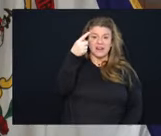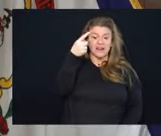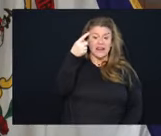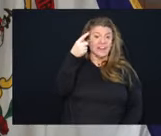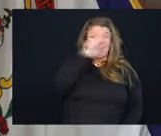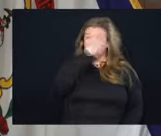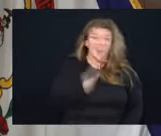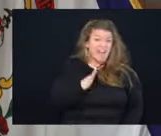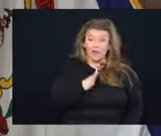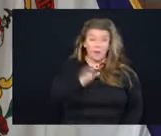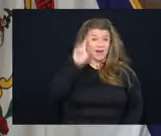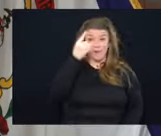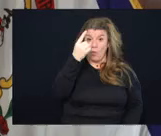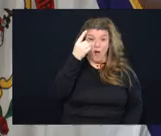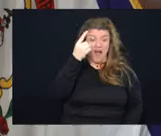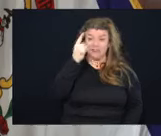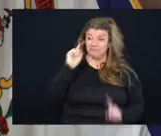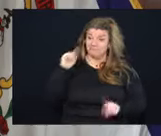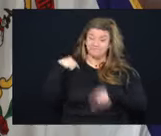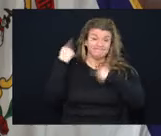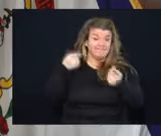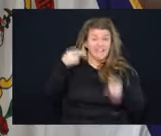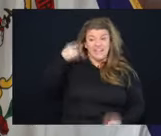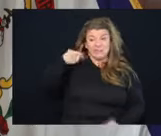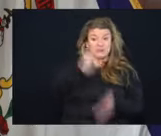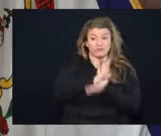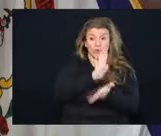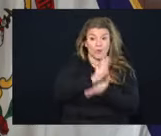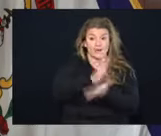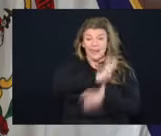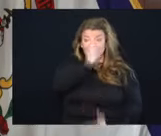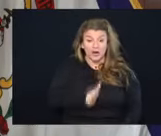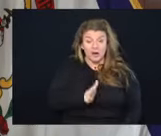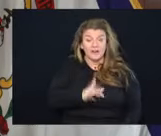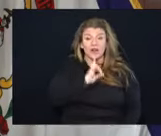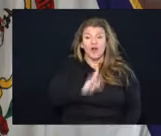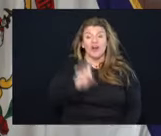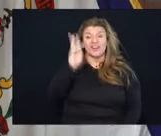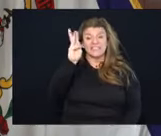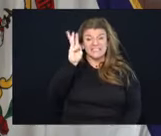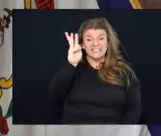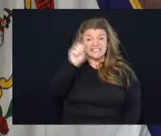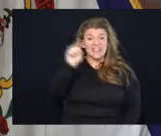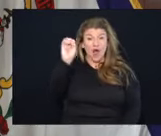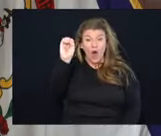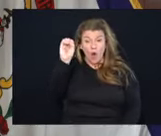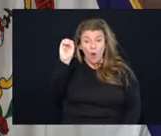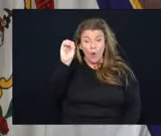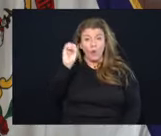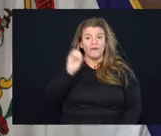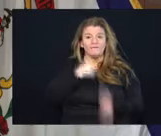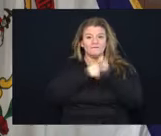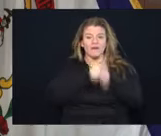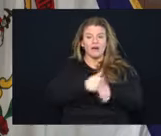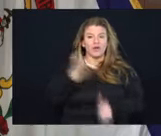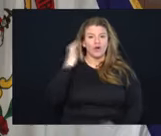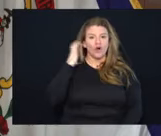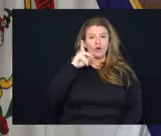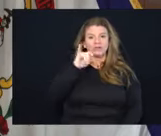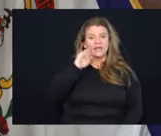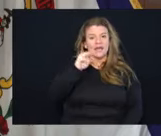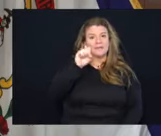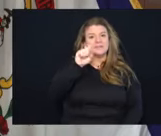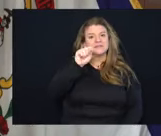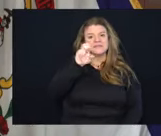ranked number one in the nation in the history of the school. They're 16-0 under Kim Stevens as their